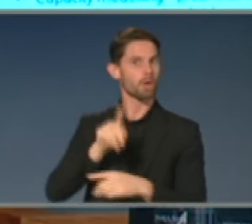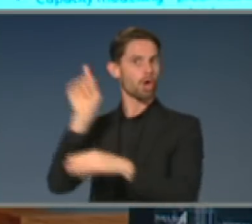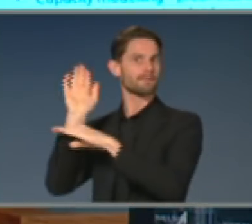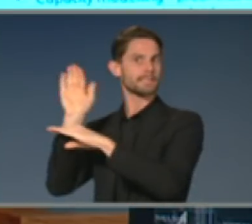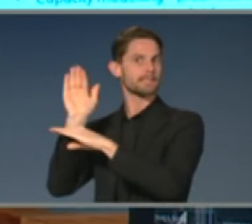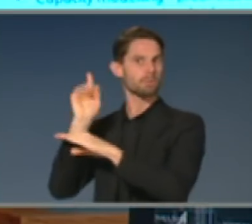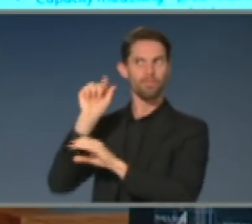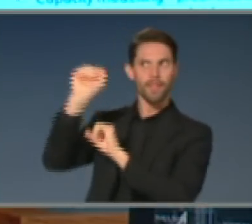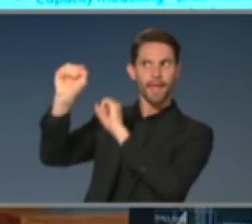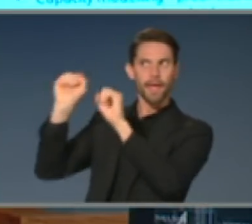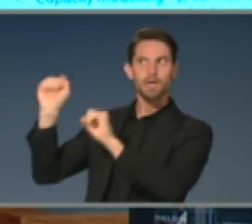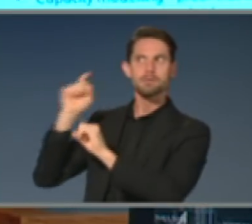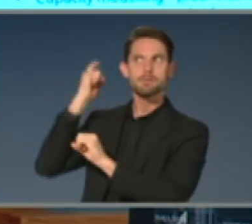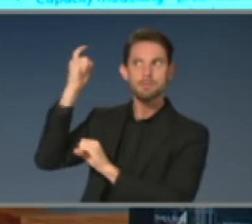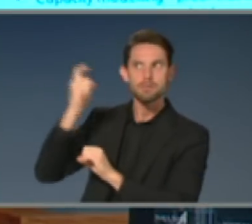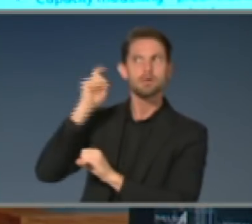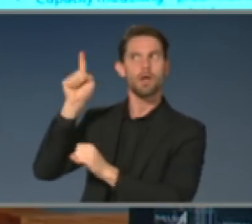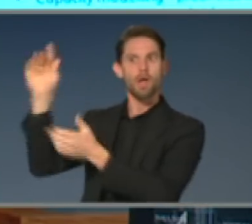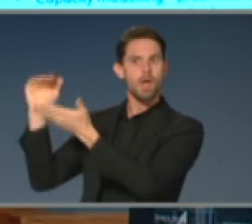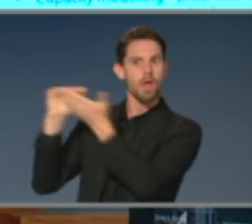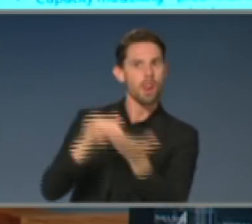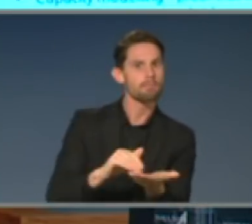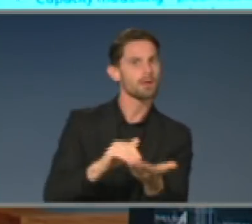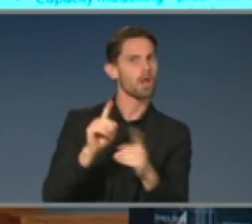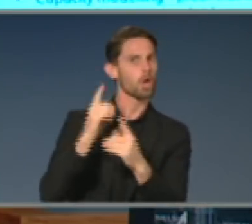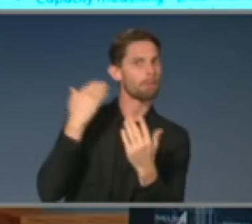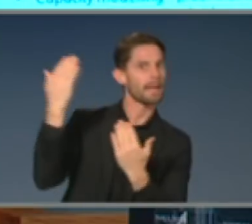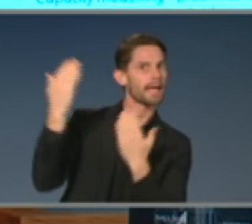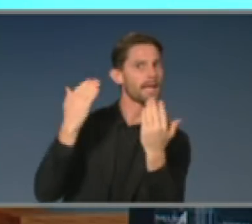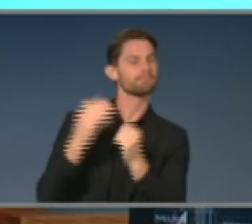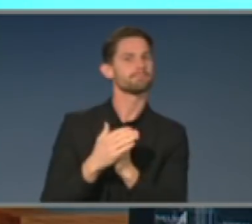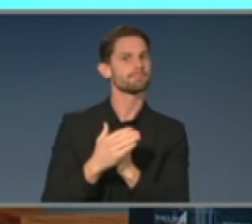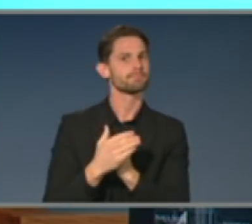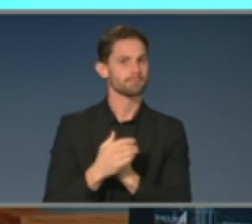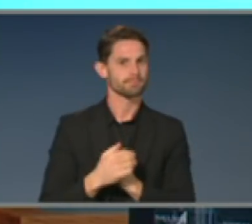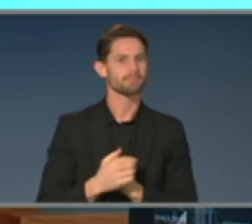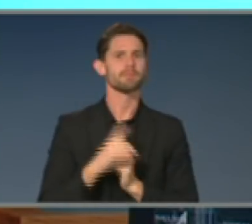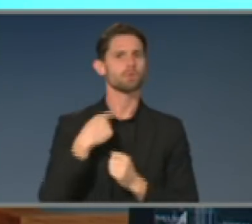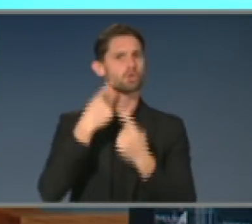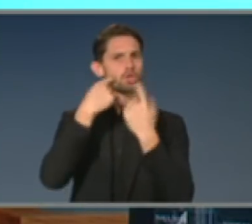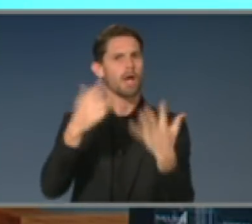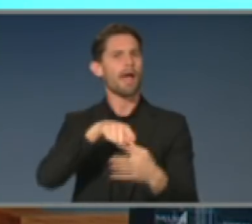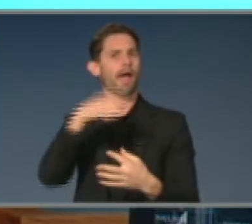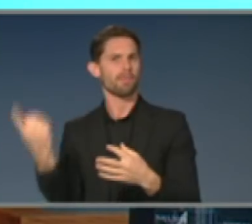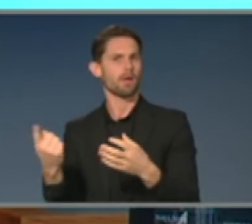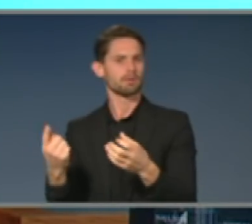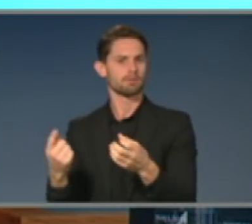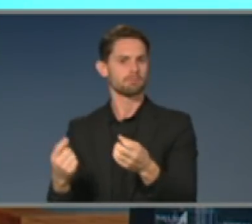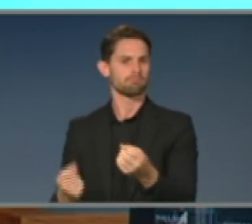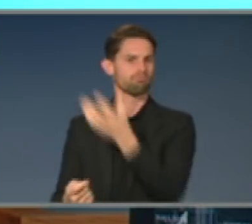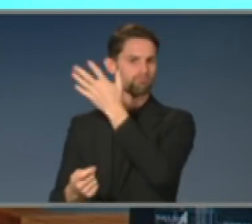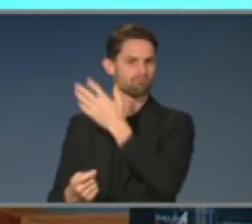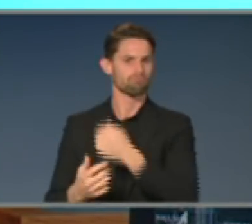had a significantly worse experience than Australia. Can we have the next slide? So, as the Prime Minister said,